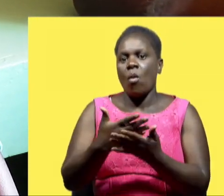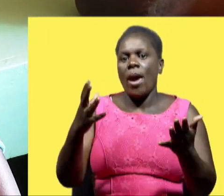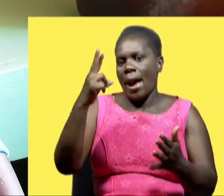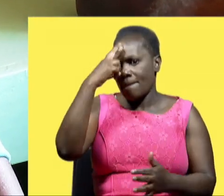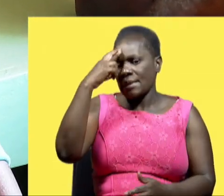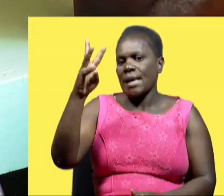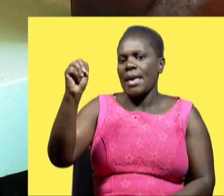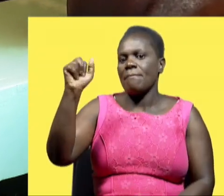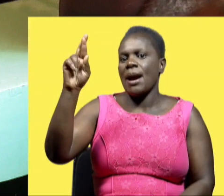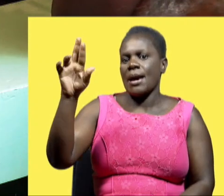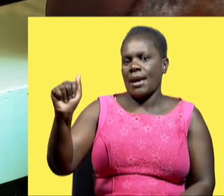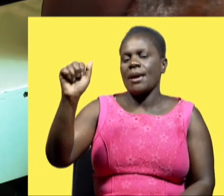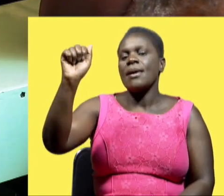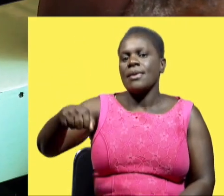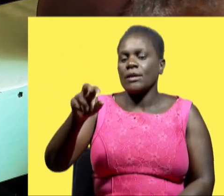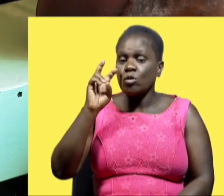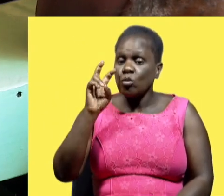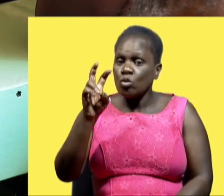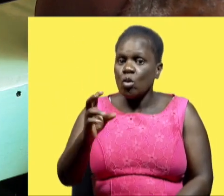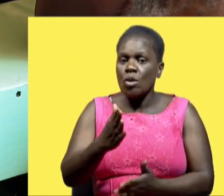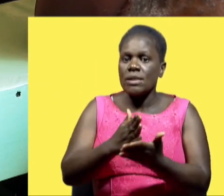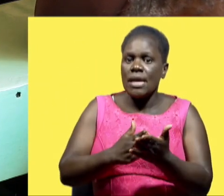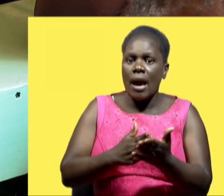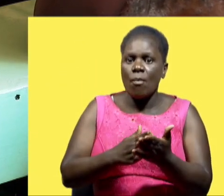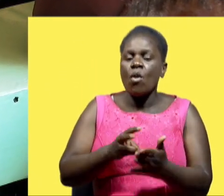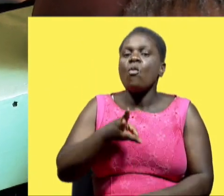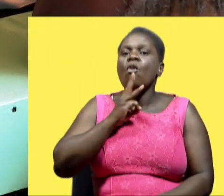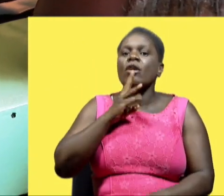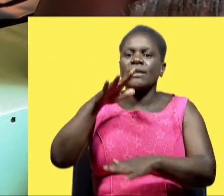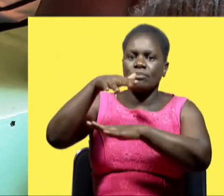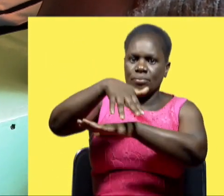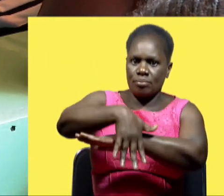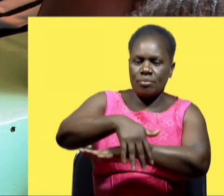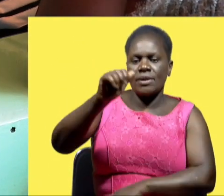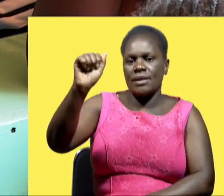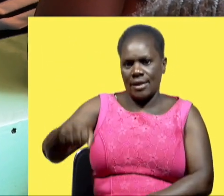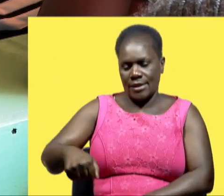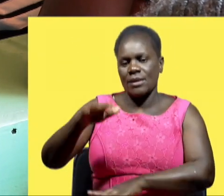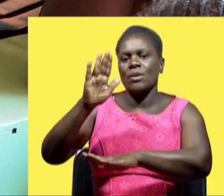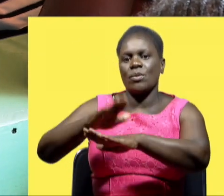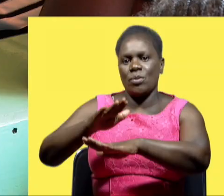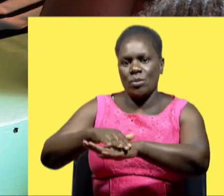in masaimara yeah and you saw some water falling in a waterfall yeah good